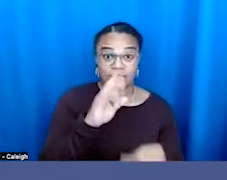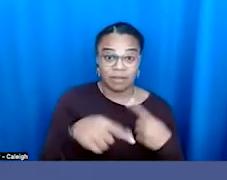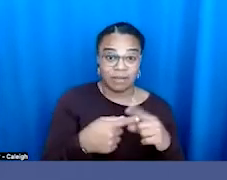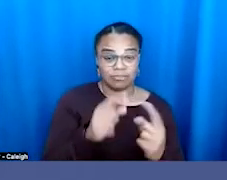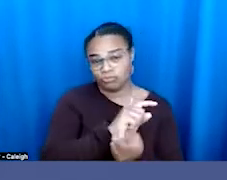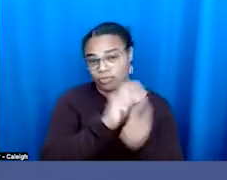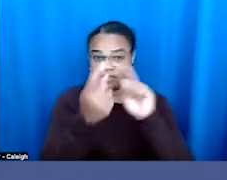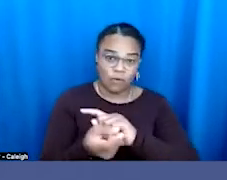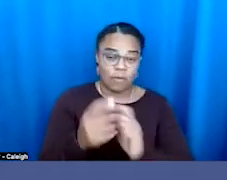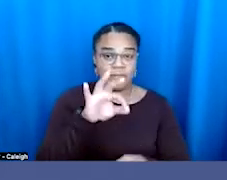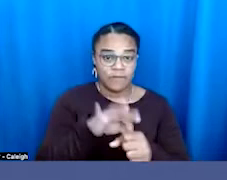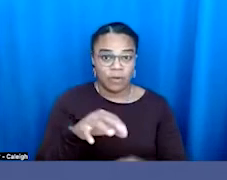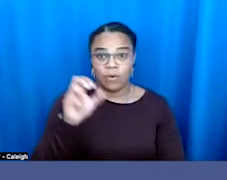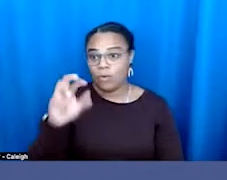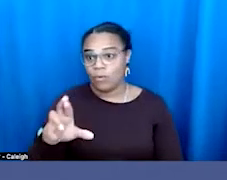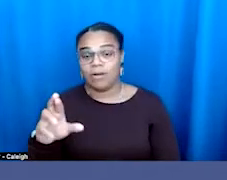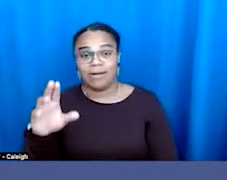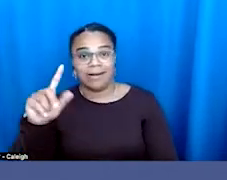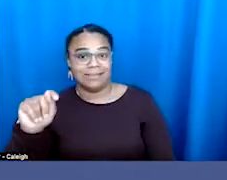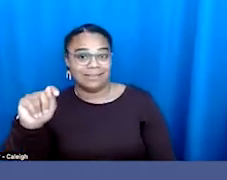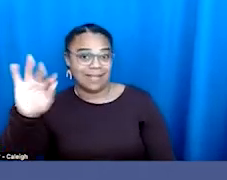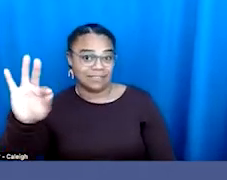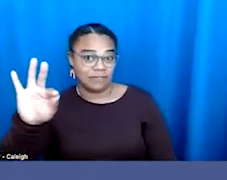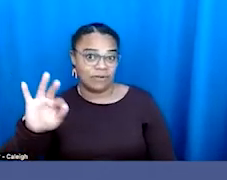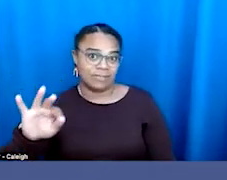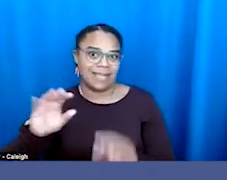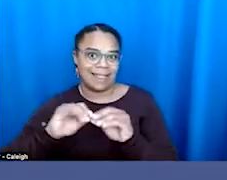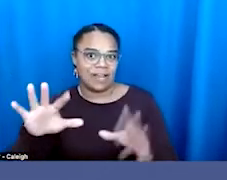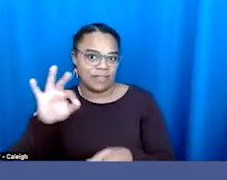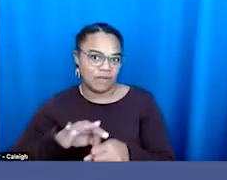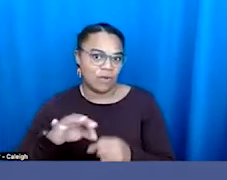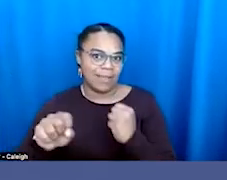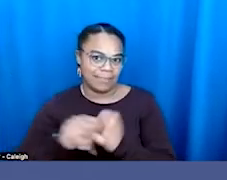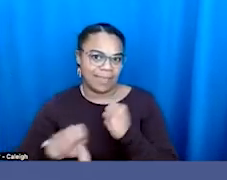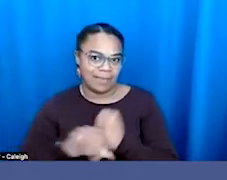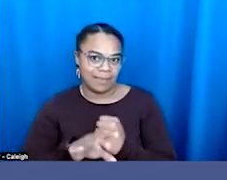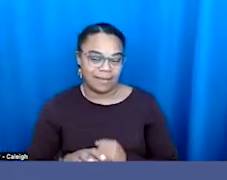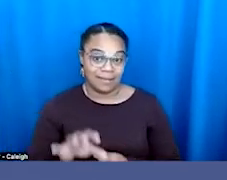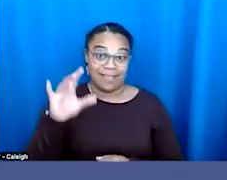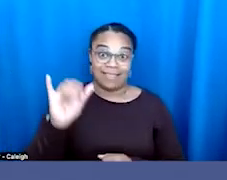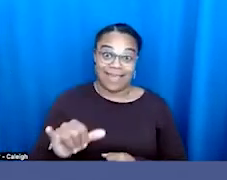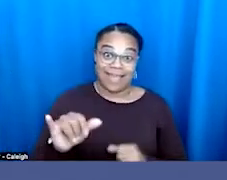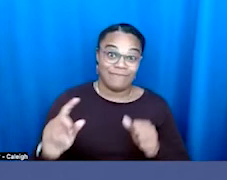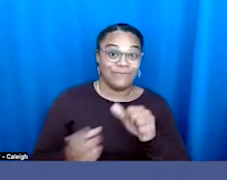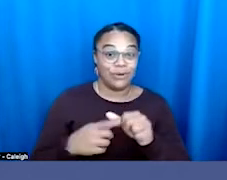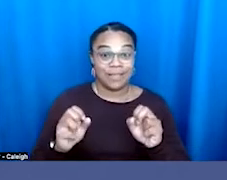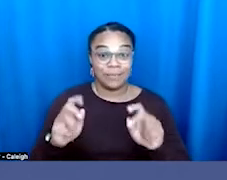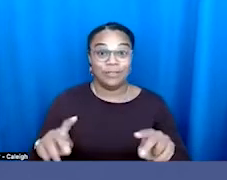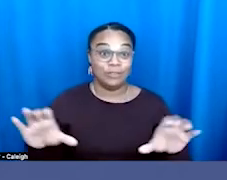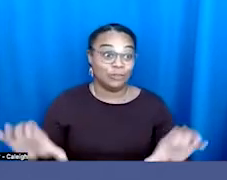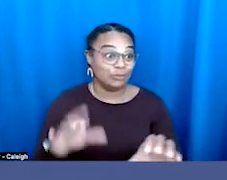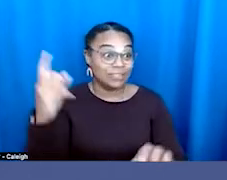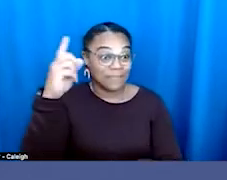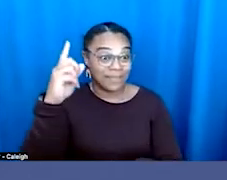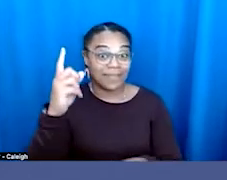the task force is clear the vote campaign. It is often that first opportunity to do something, right, that can make a